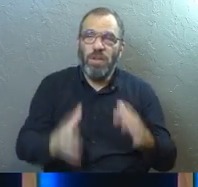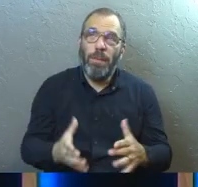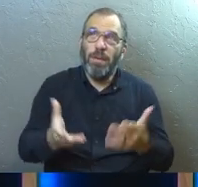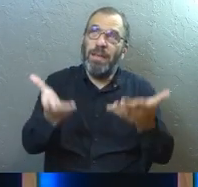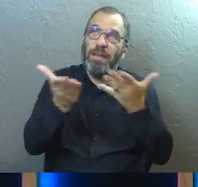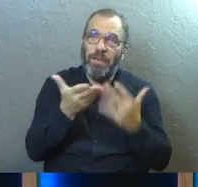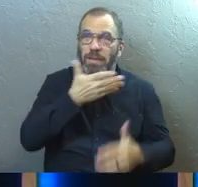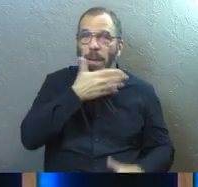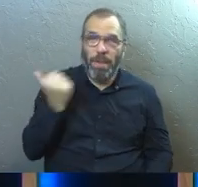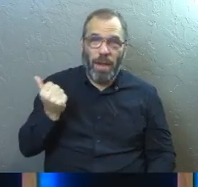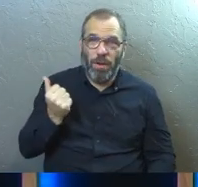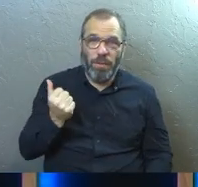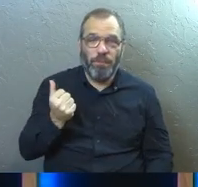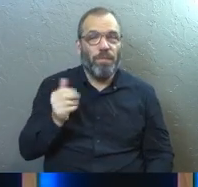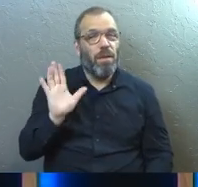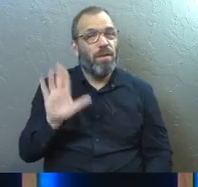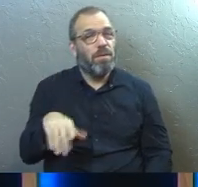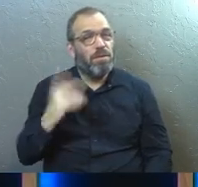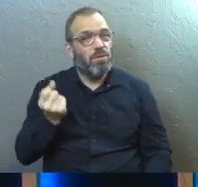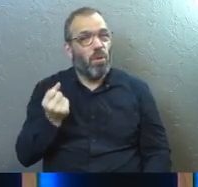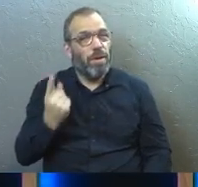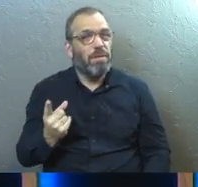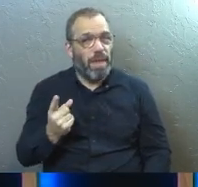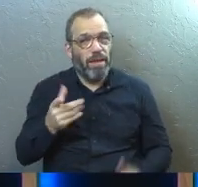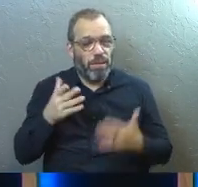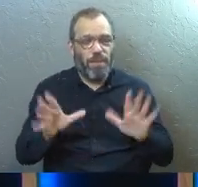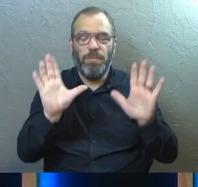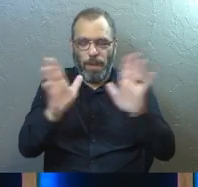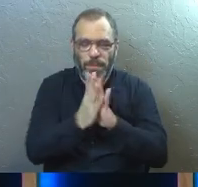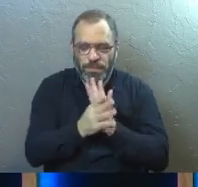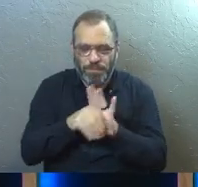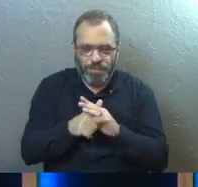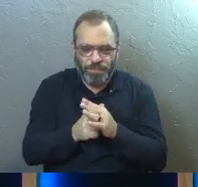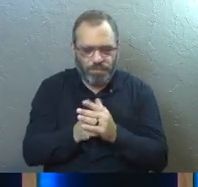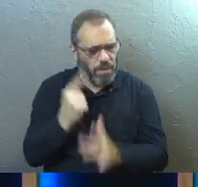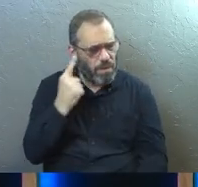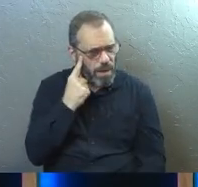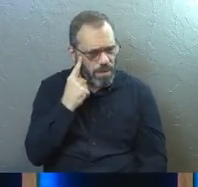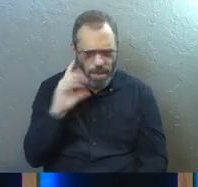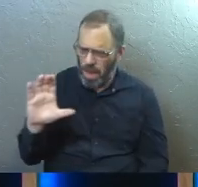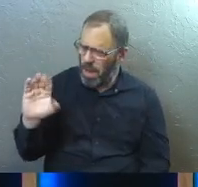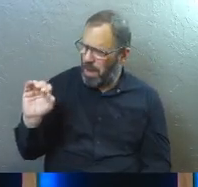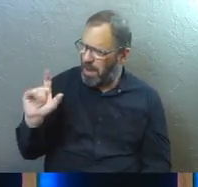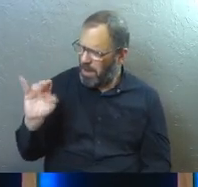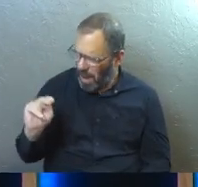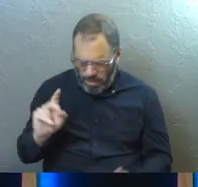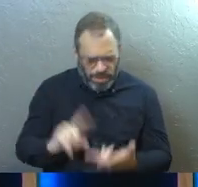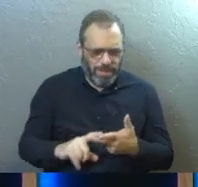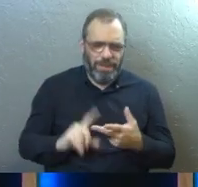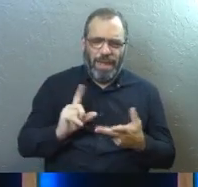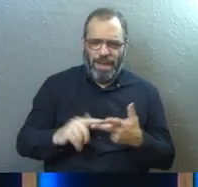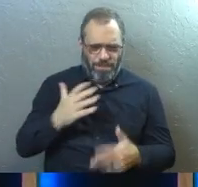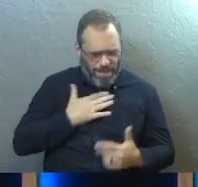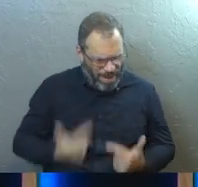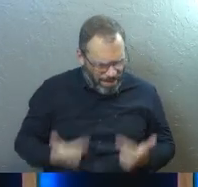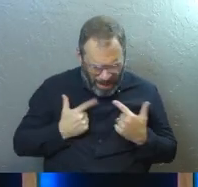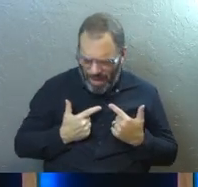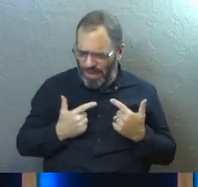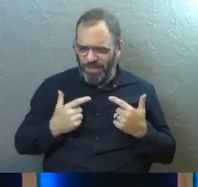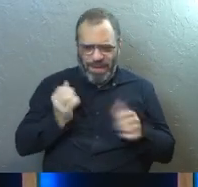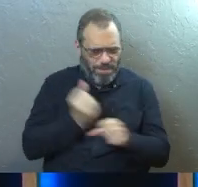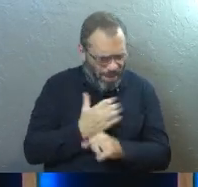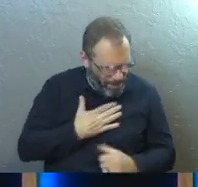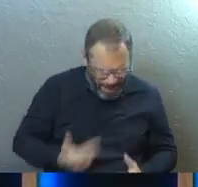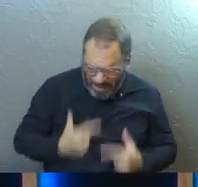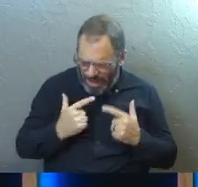better way? So understand the path. So the more I thought about Colin, the more I thought about our life and the way that we